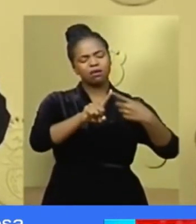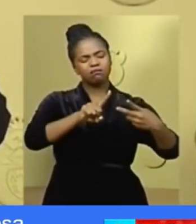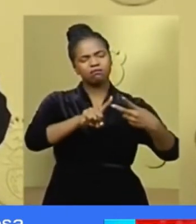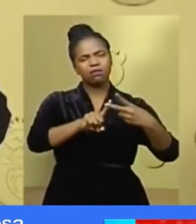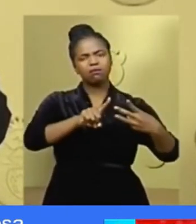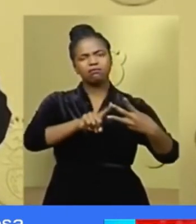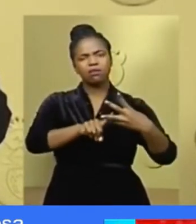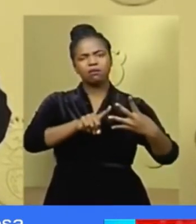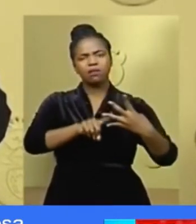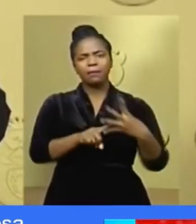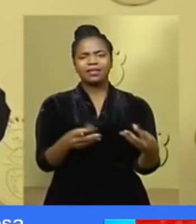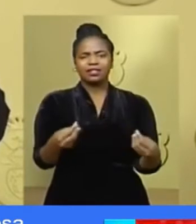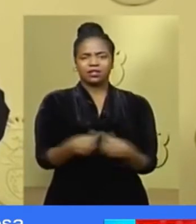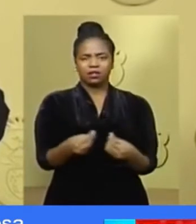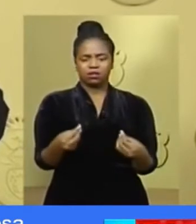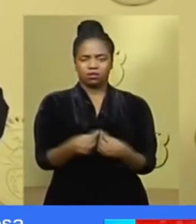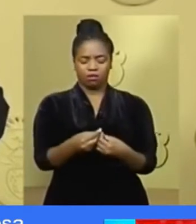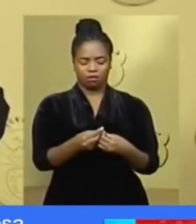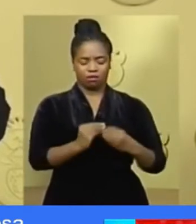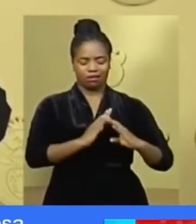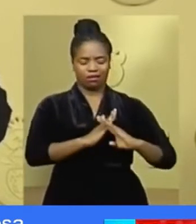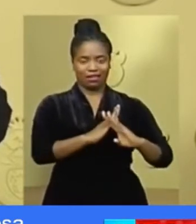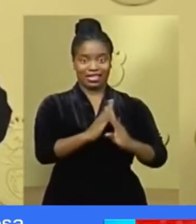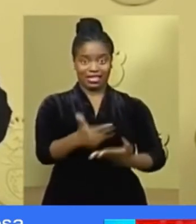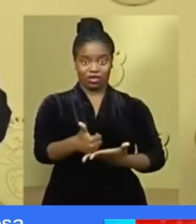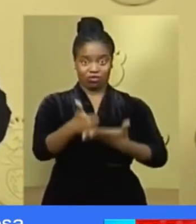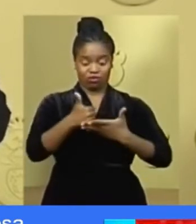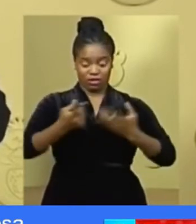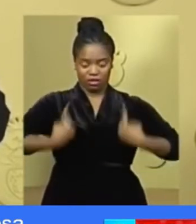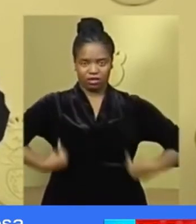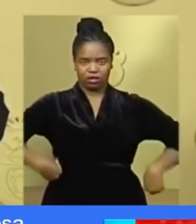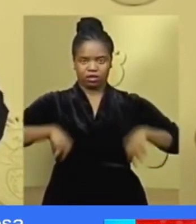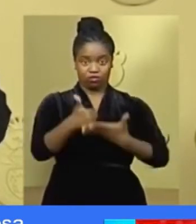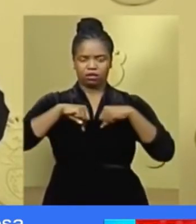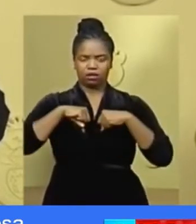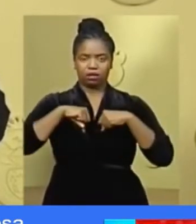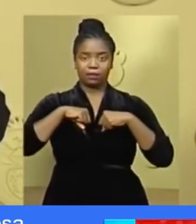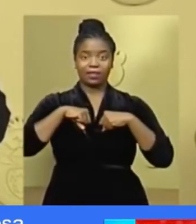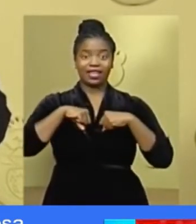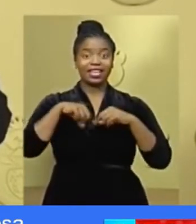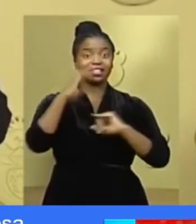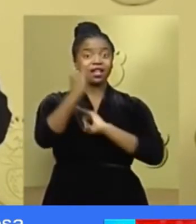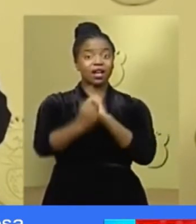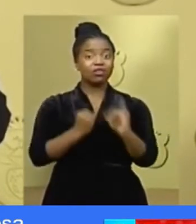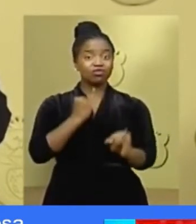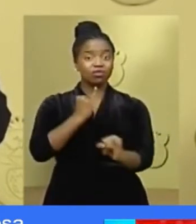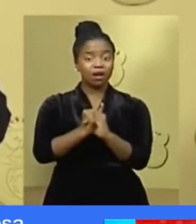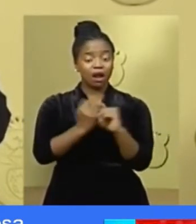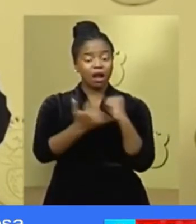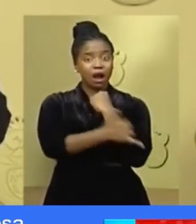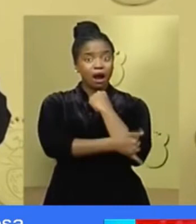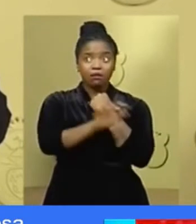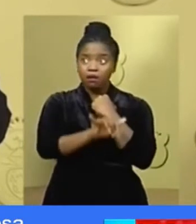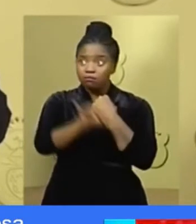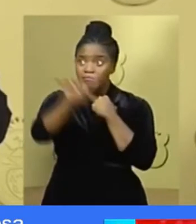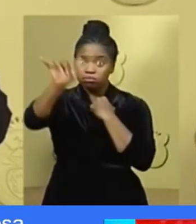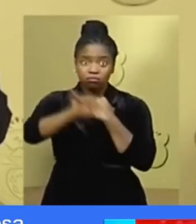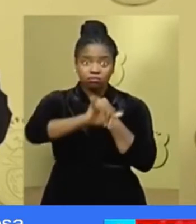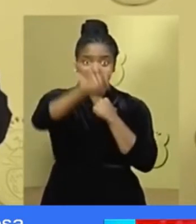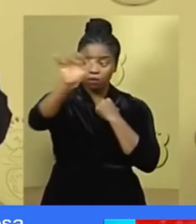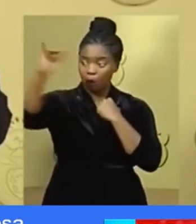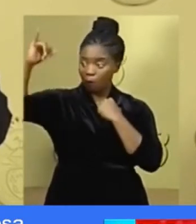directives. These regulations have restricted international travel, prohibited gatherings